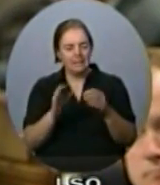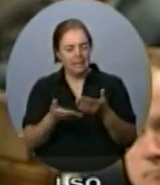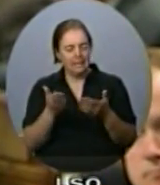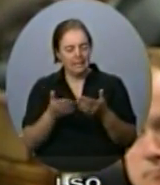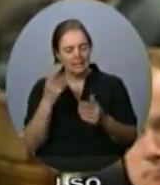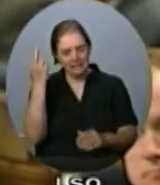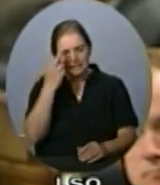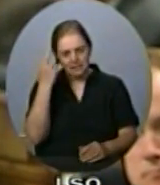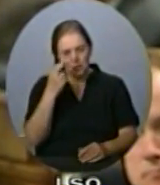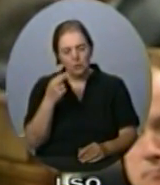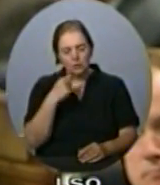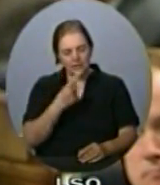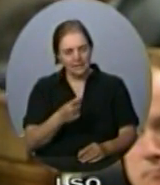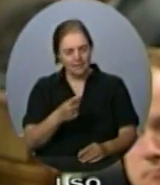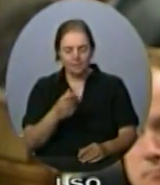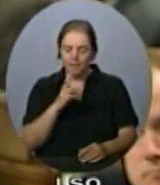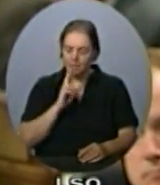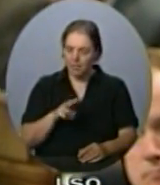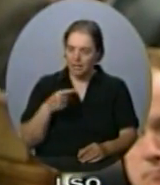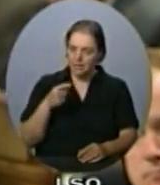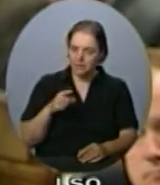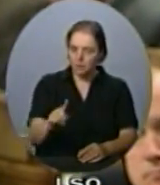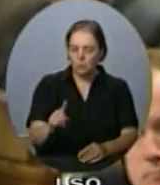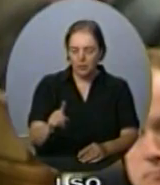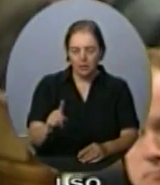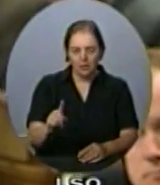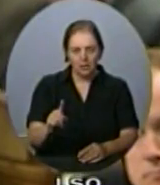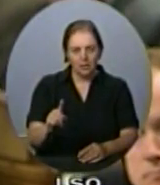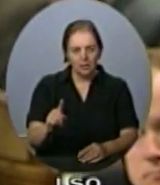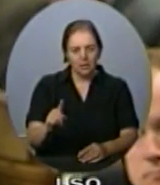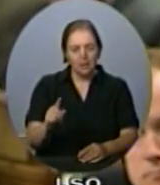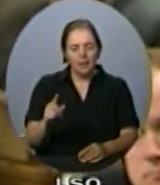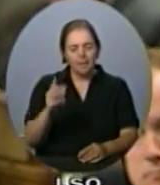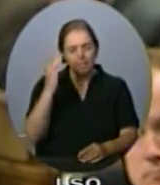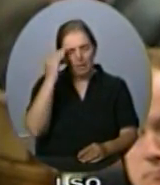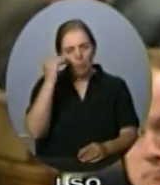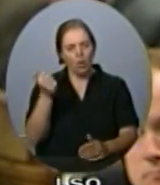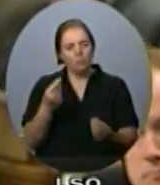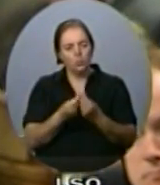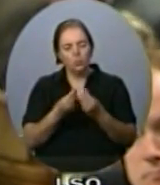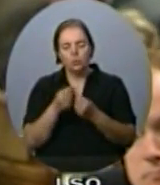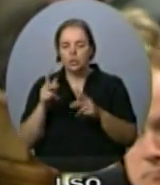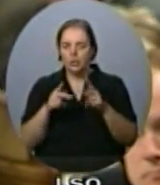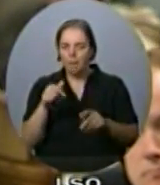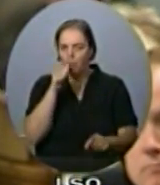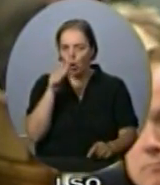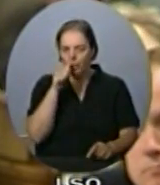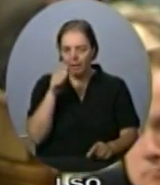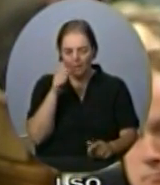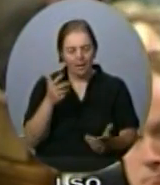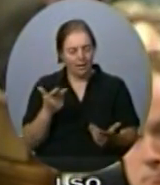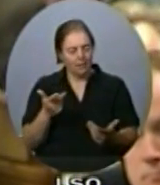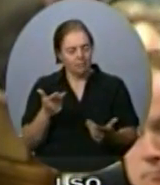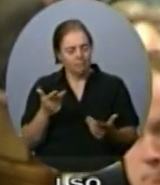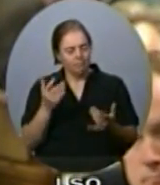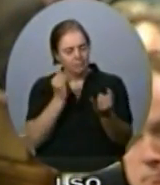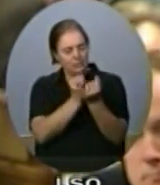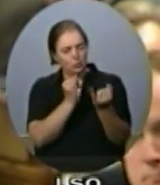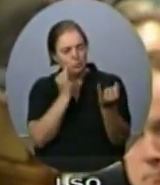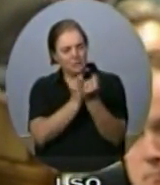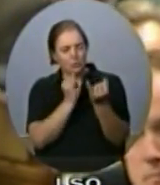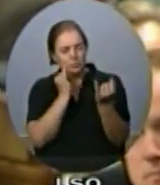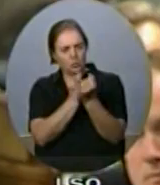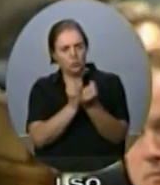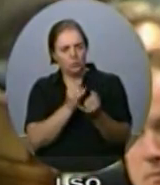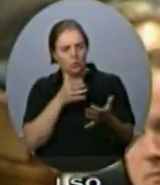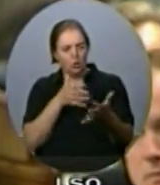memory of so many Poles who fought the Nazi occupation and invasion, who have been declared